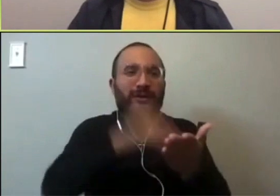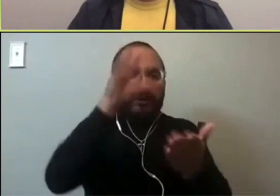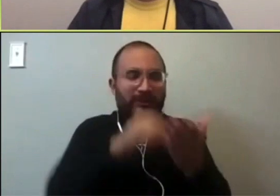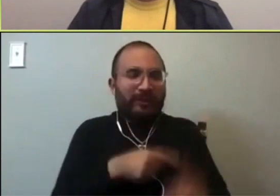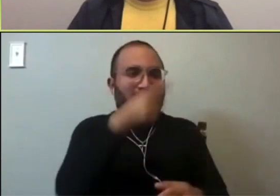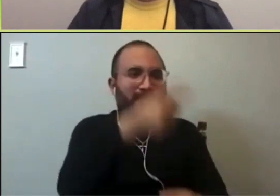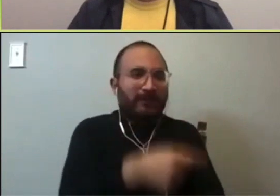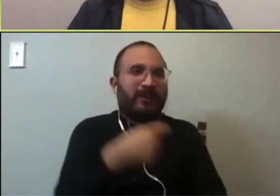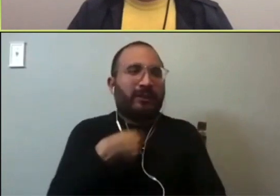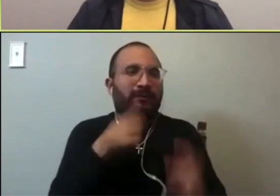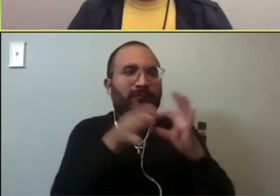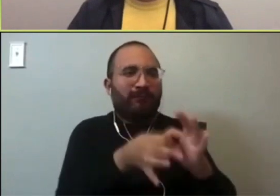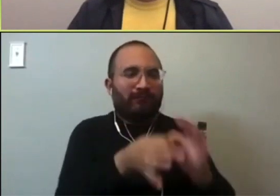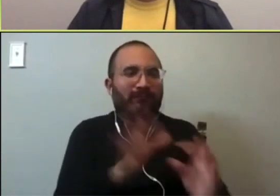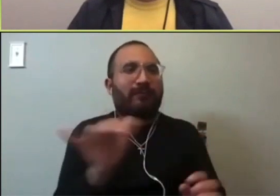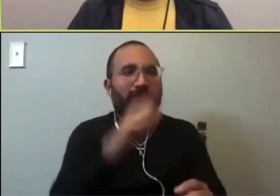I would just say this.